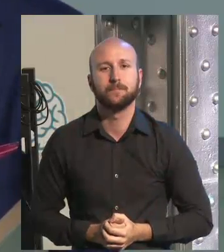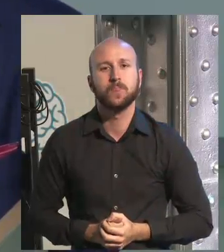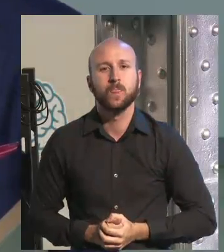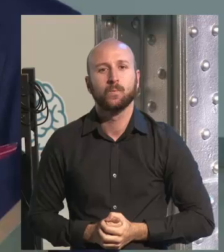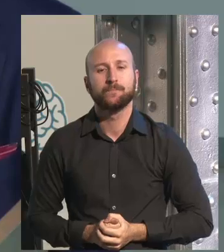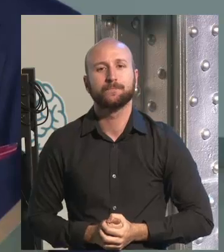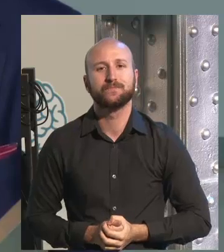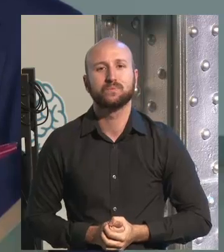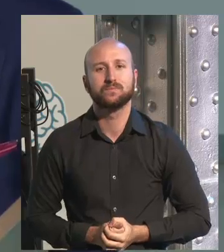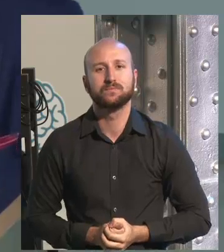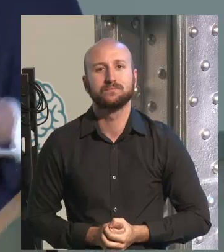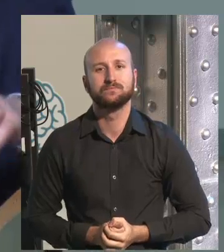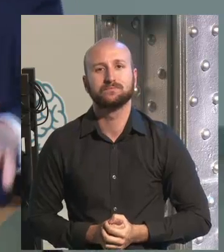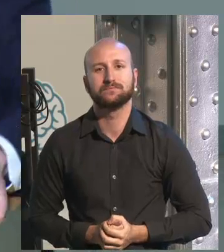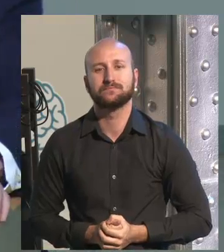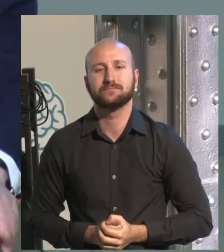and he has the floor.